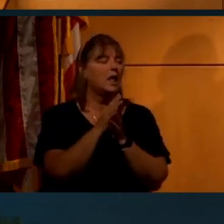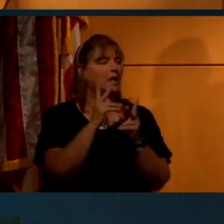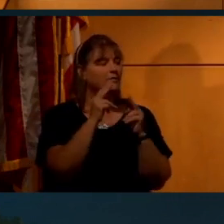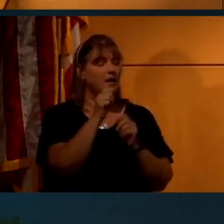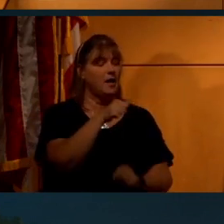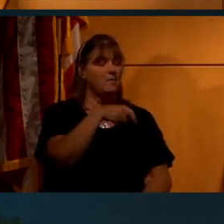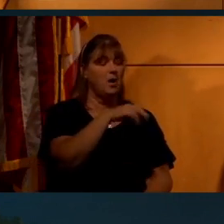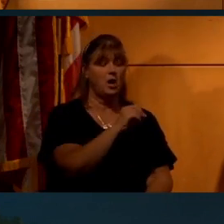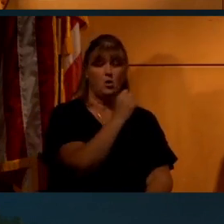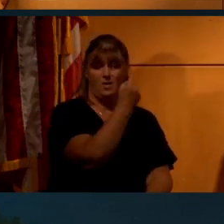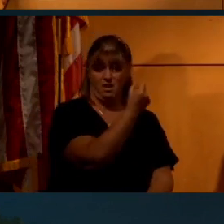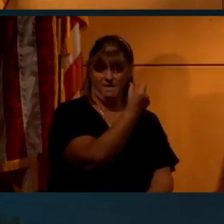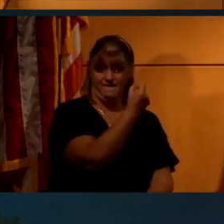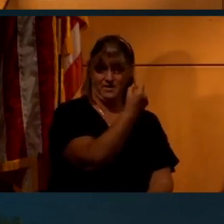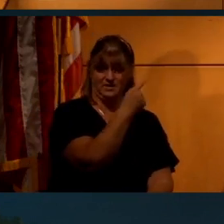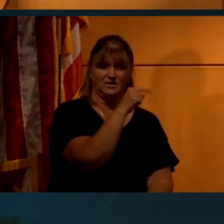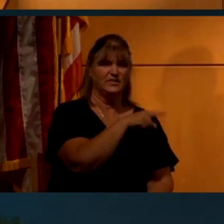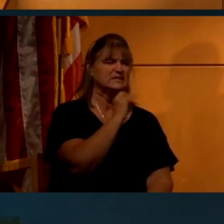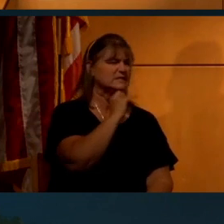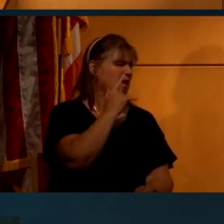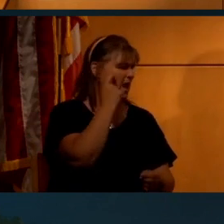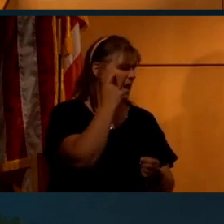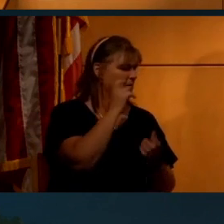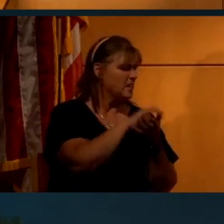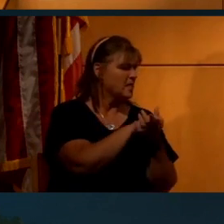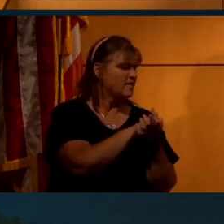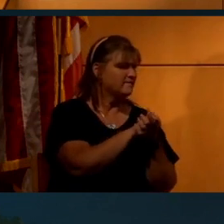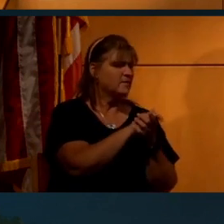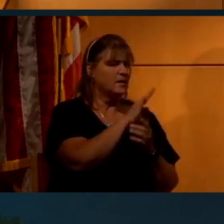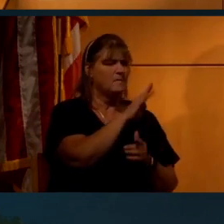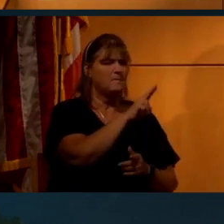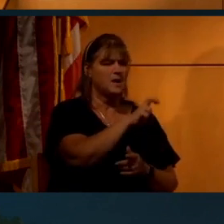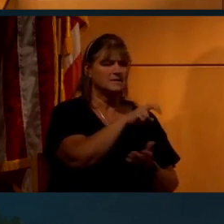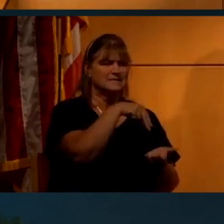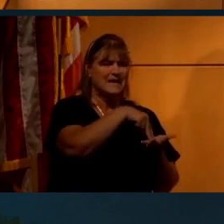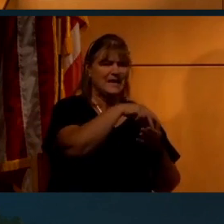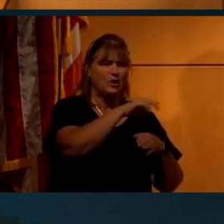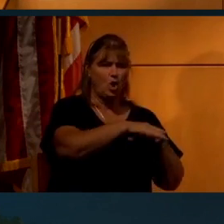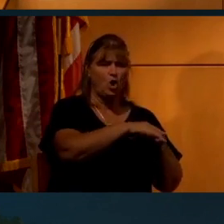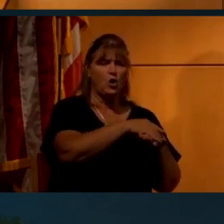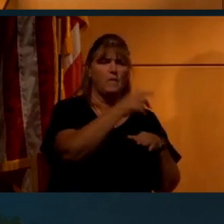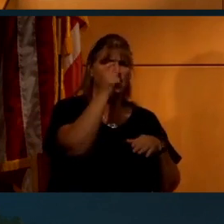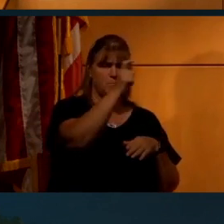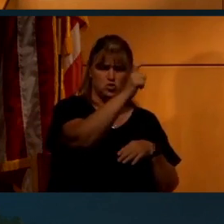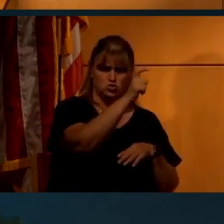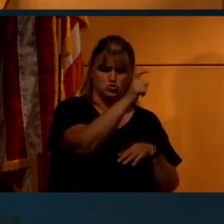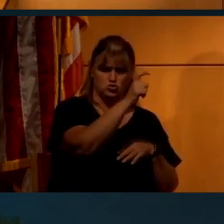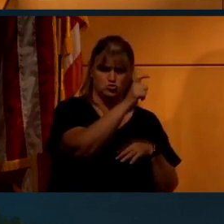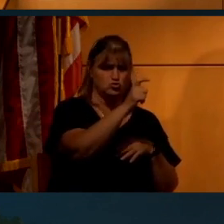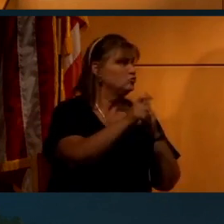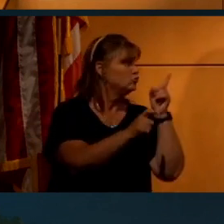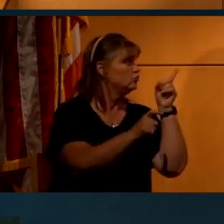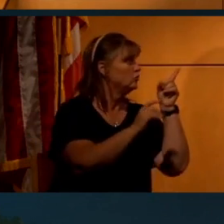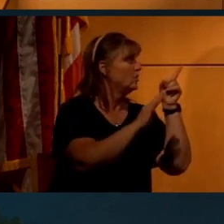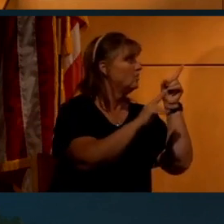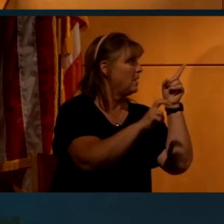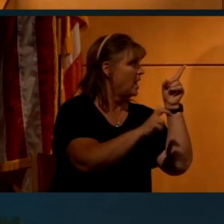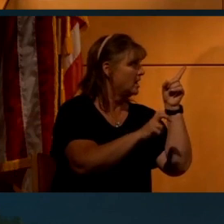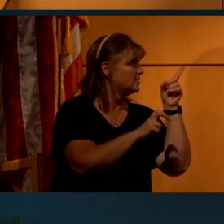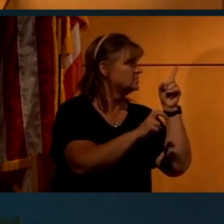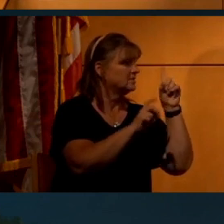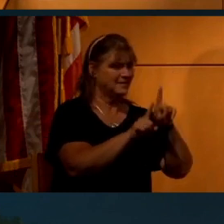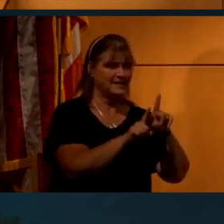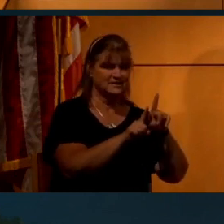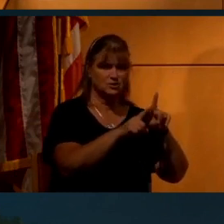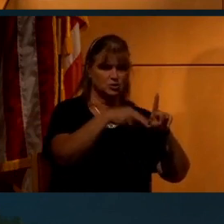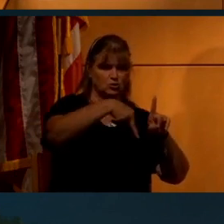Apollo 11. This is, I believe, Buzz Aldrin standing on the moon. I think that's Buzz. Yeah. Next to